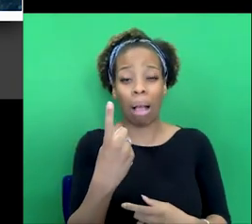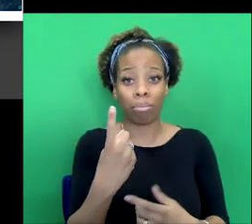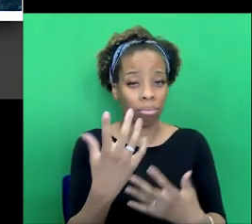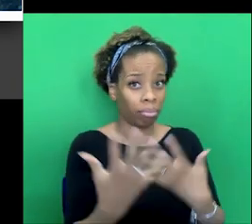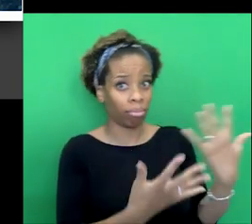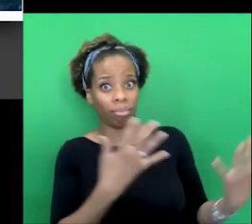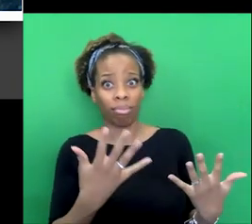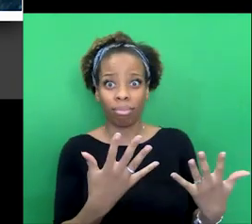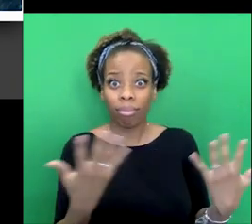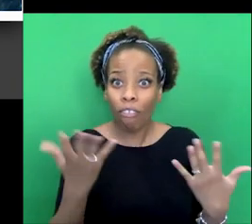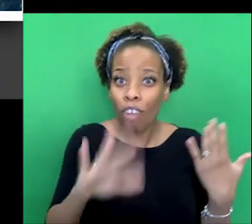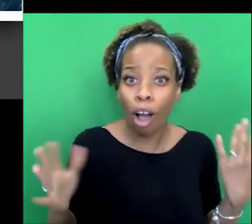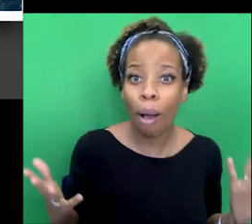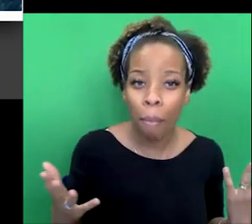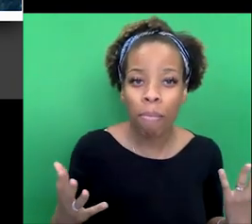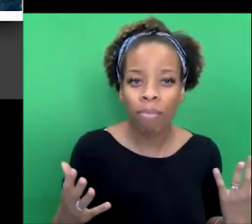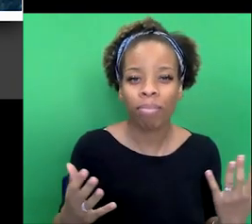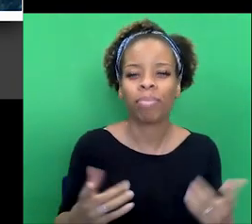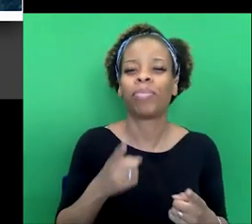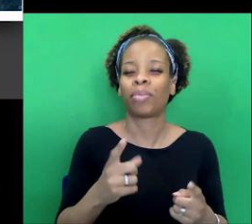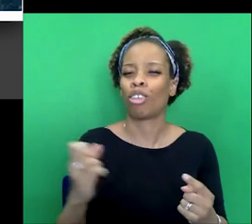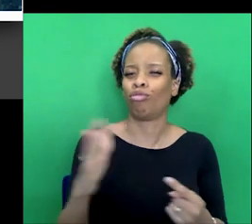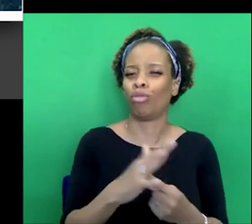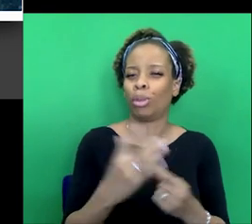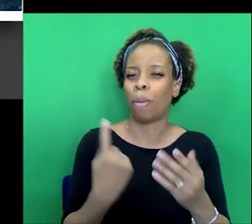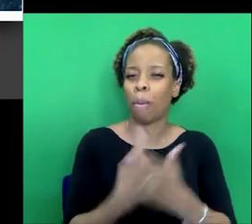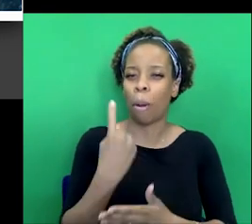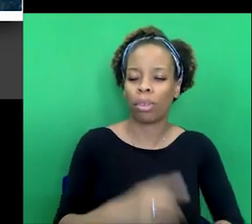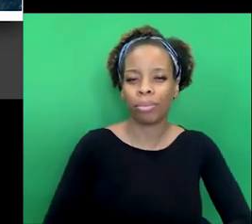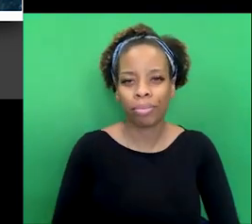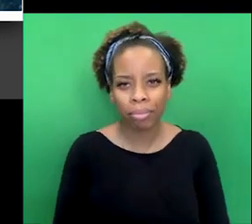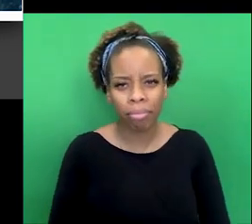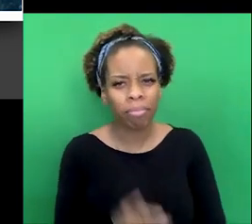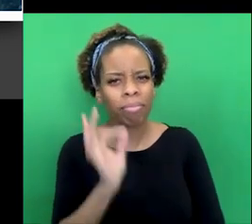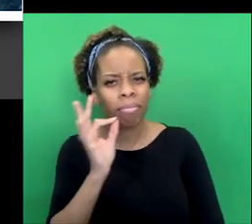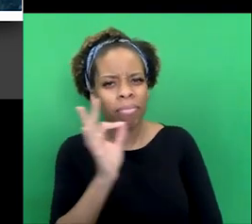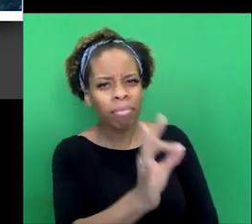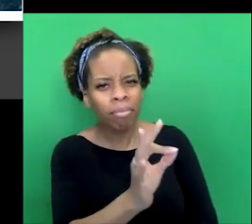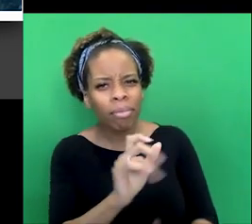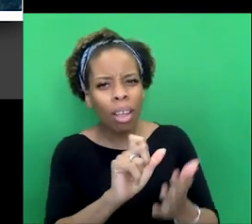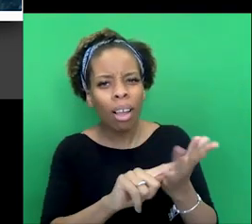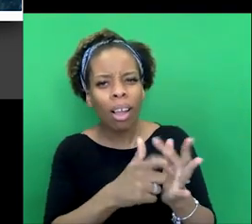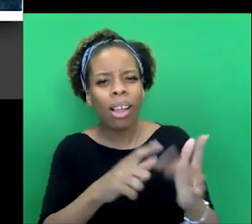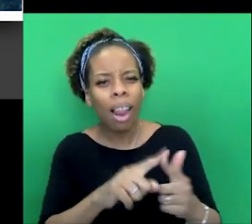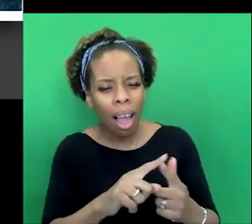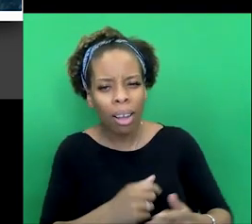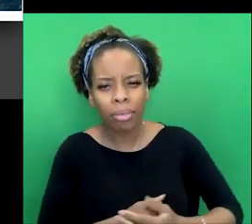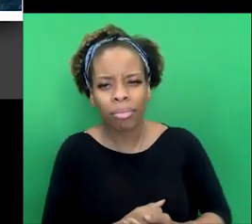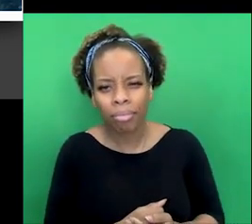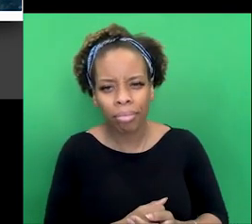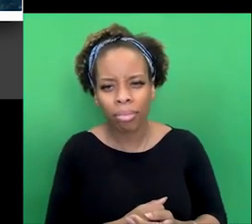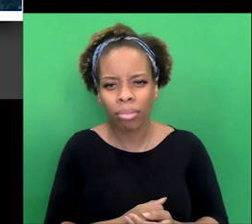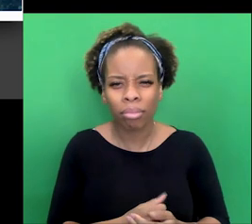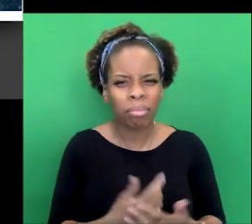you know, when he recreates him. So, I think that is, that is the crucial moment. But how do we sort out, Claire, what the, you know,